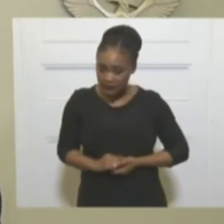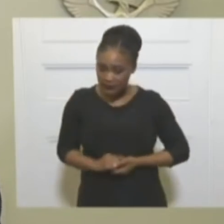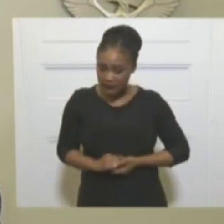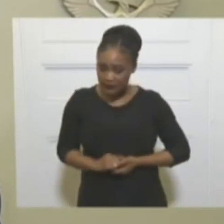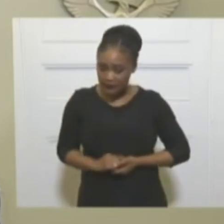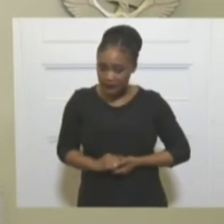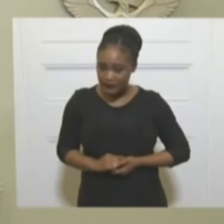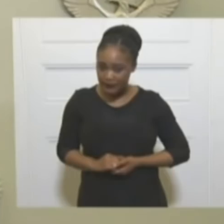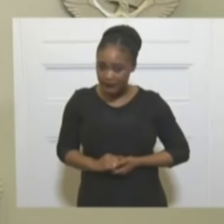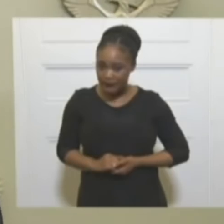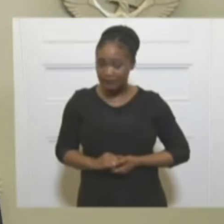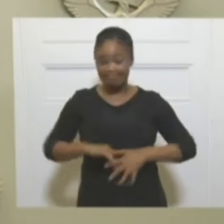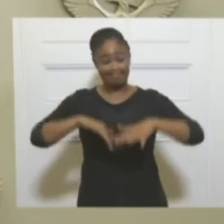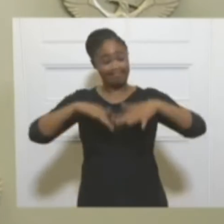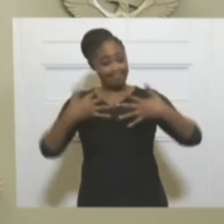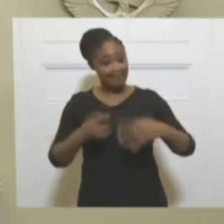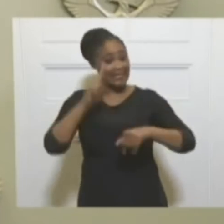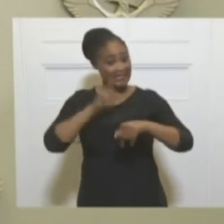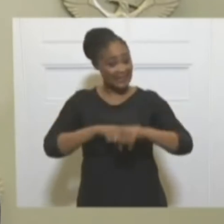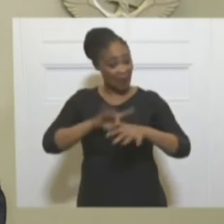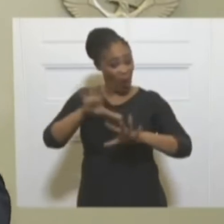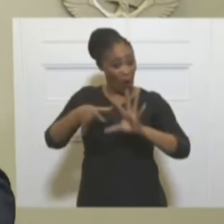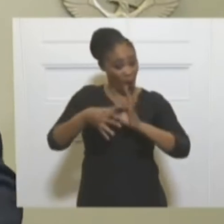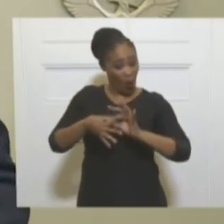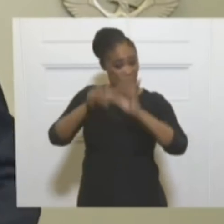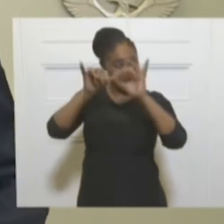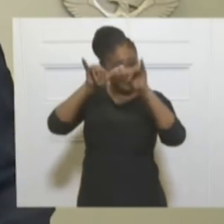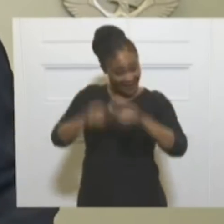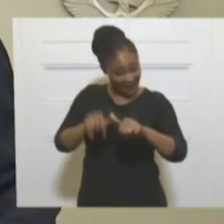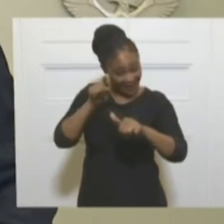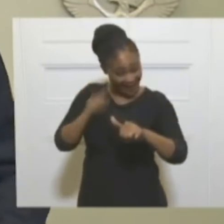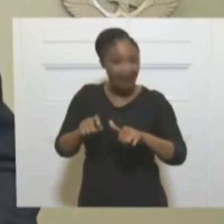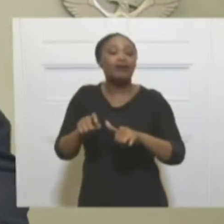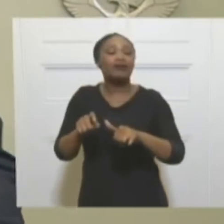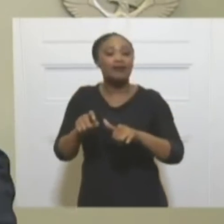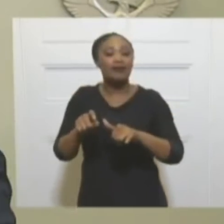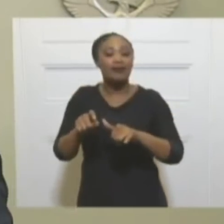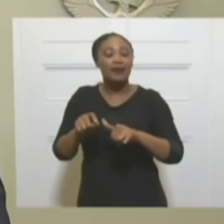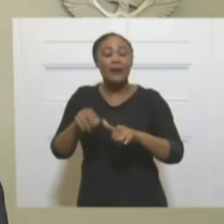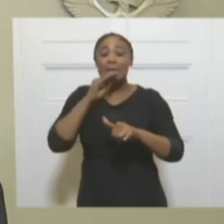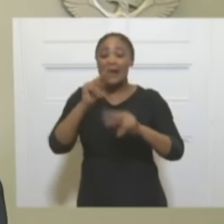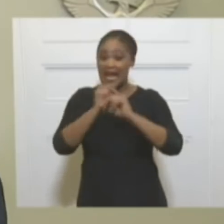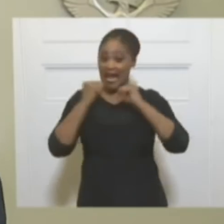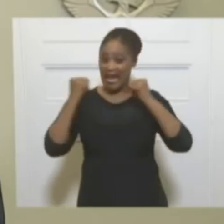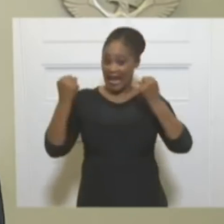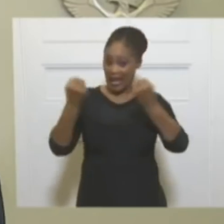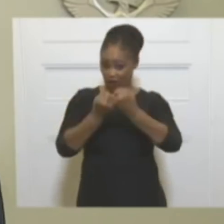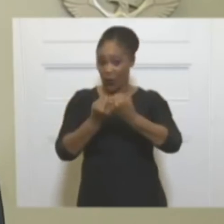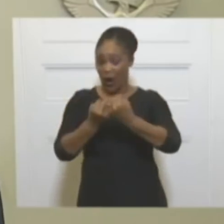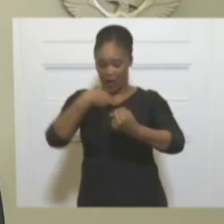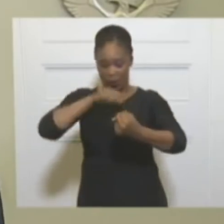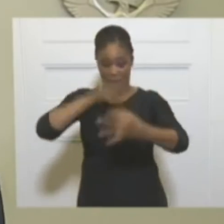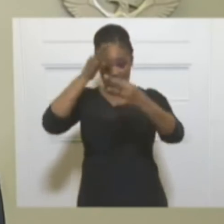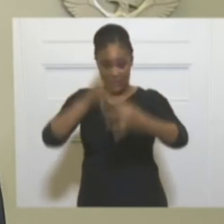Coming to curfew. The nationwide curfew will be extended from 9 p.m.